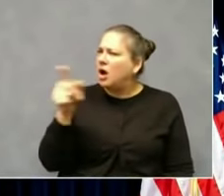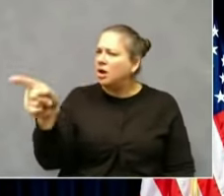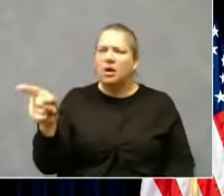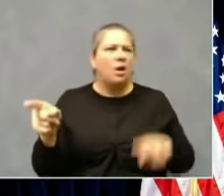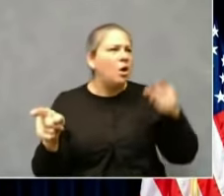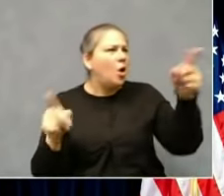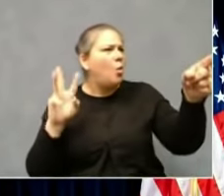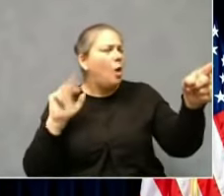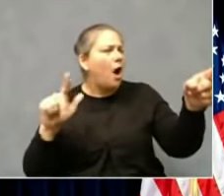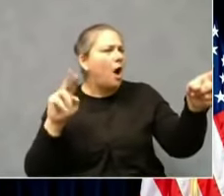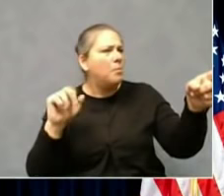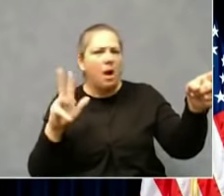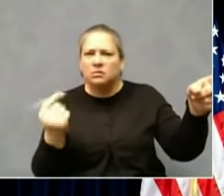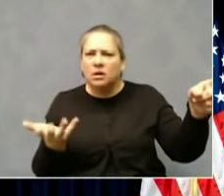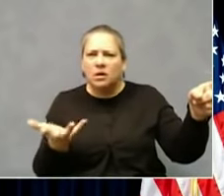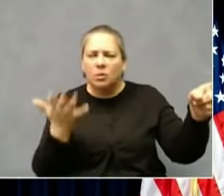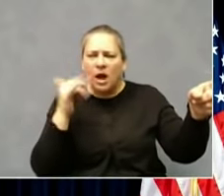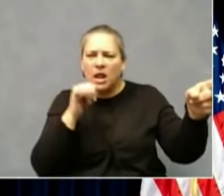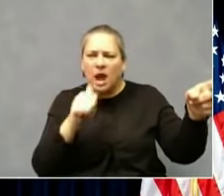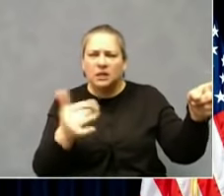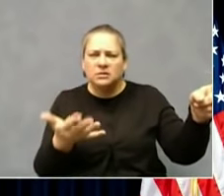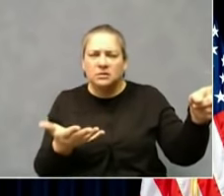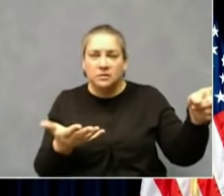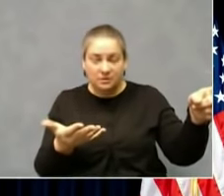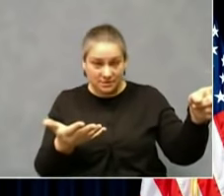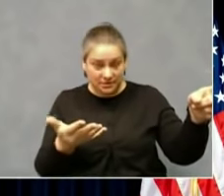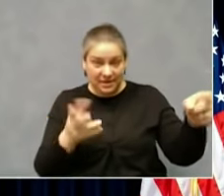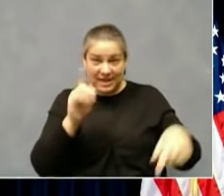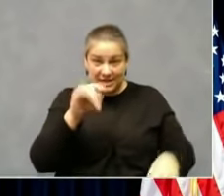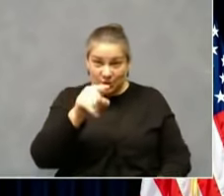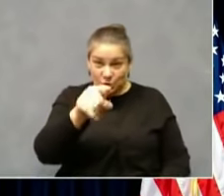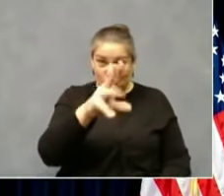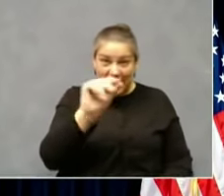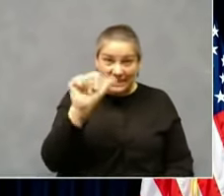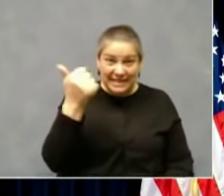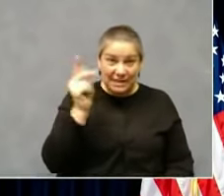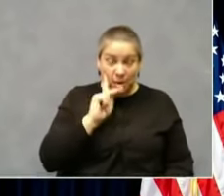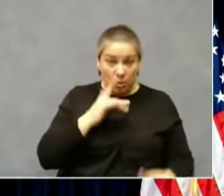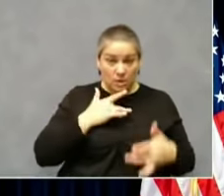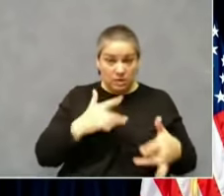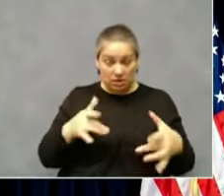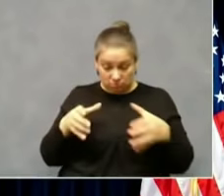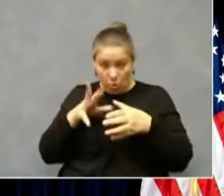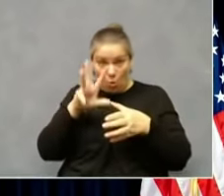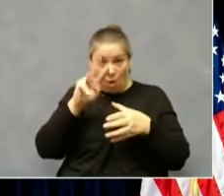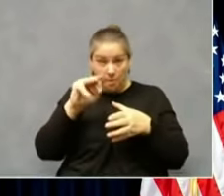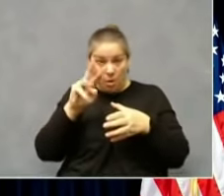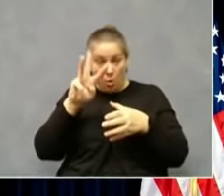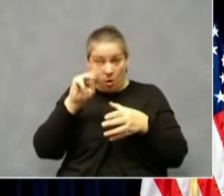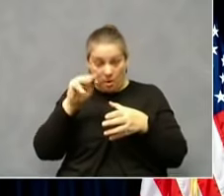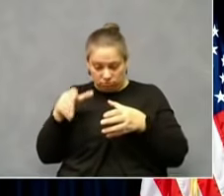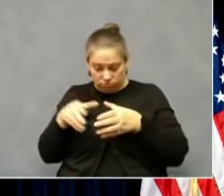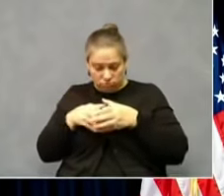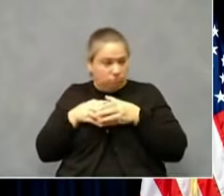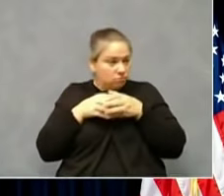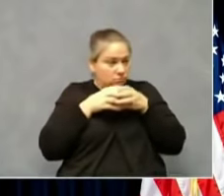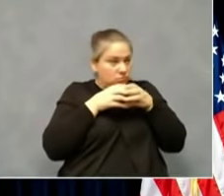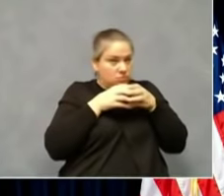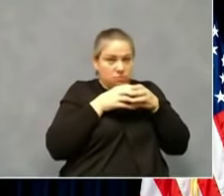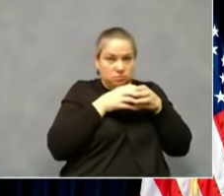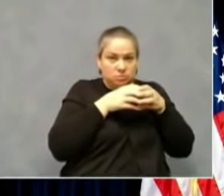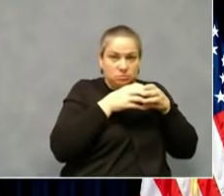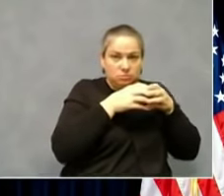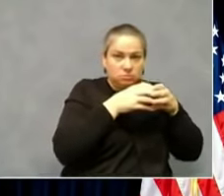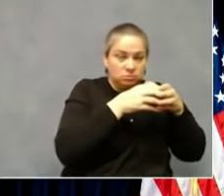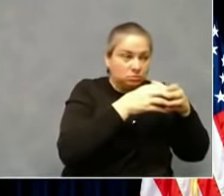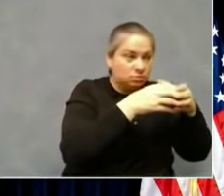When was the last time you and 10 people went to Walmart, sat down, took off your mask, and ate and drank for an hour